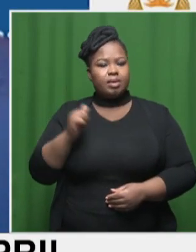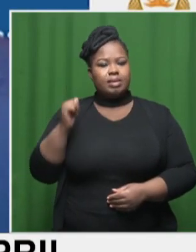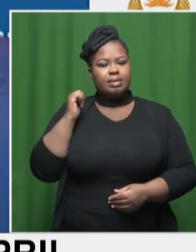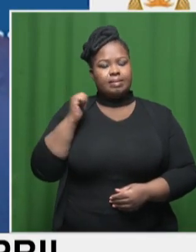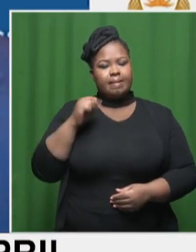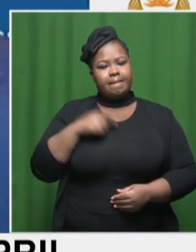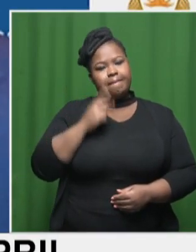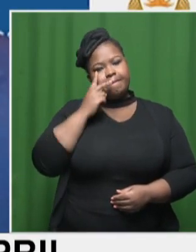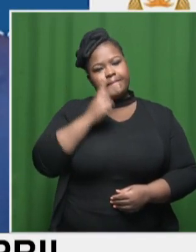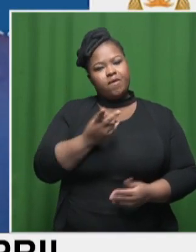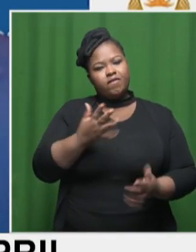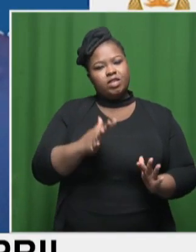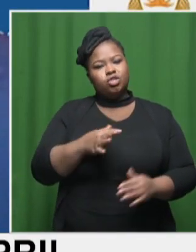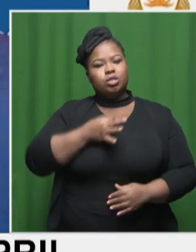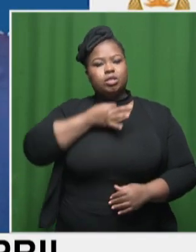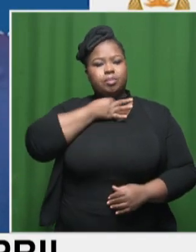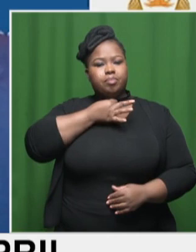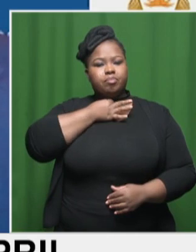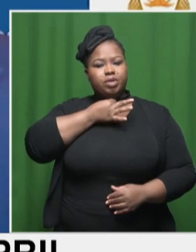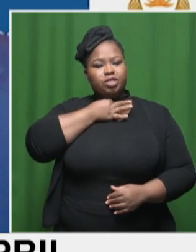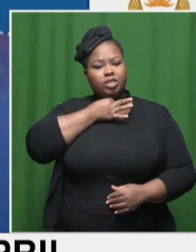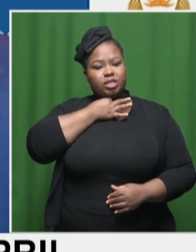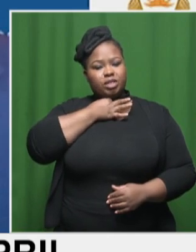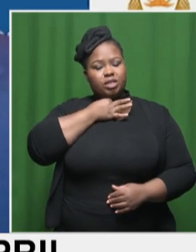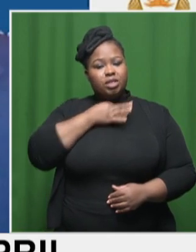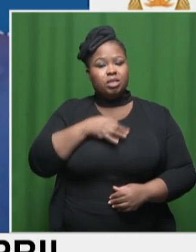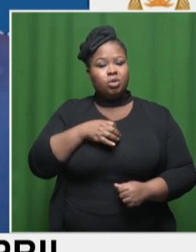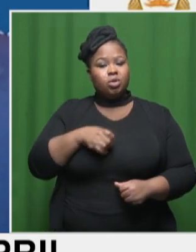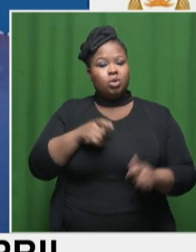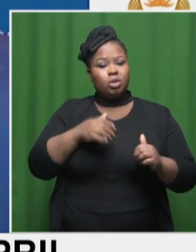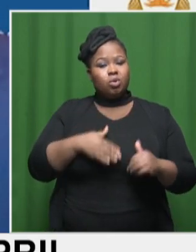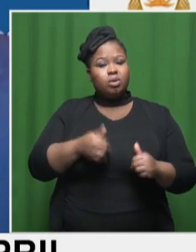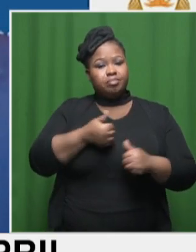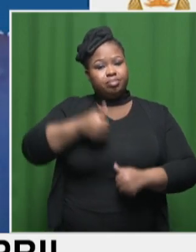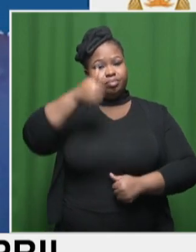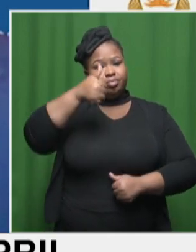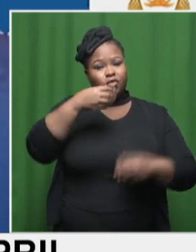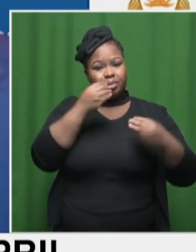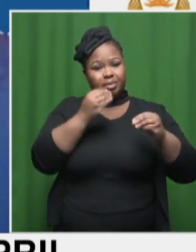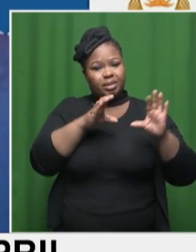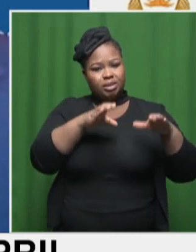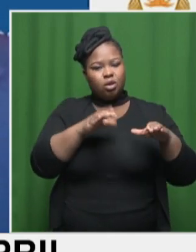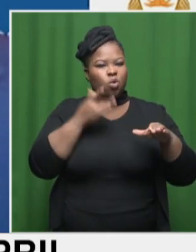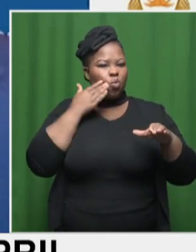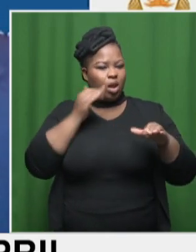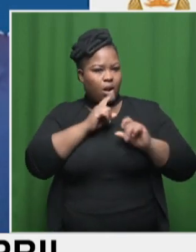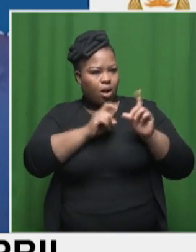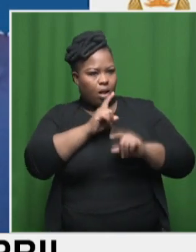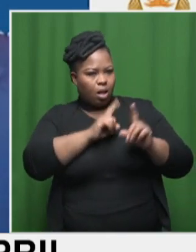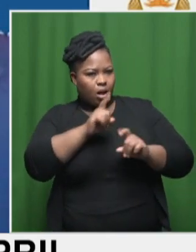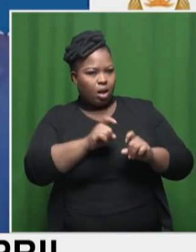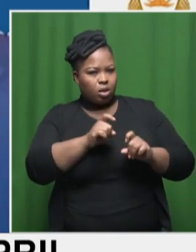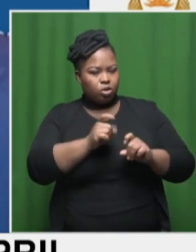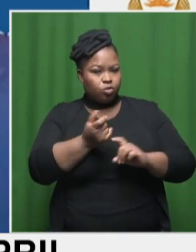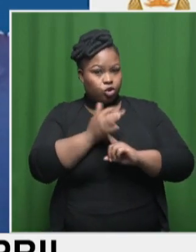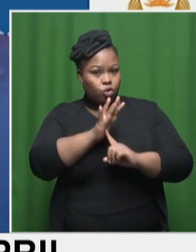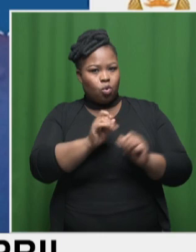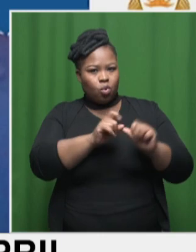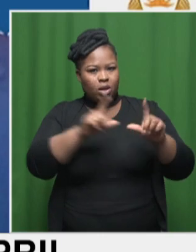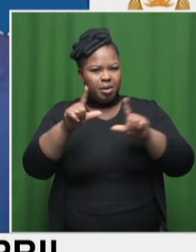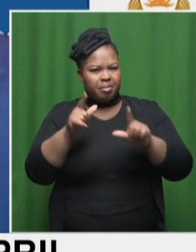the British House of Commons, the prime minister's question time, which is very interesting.